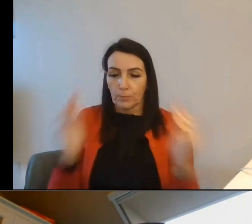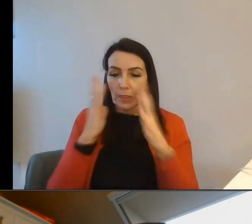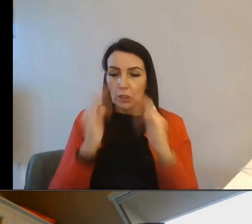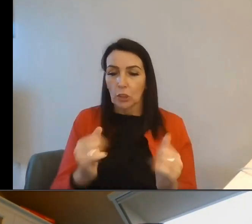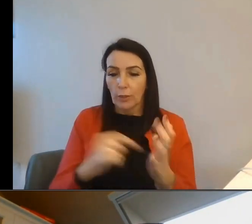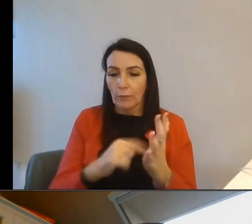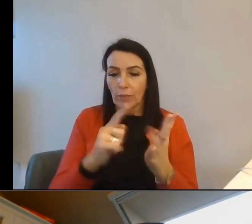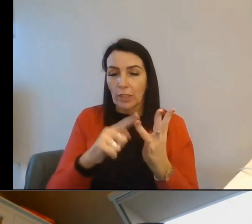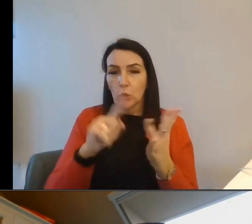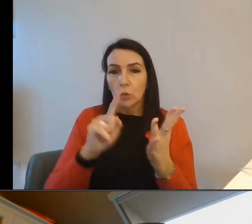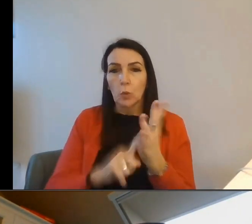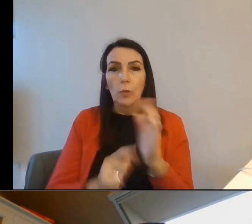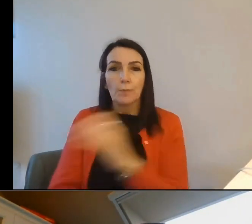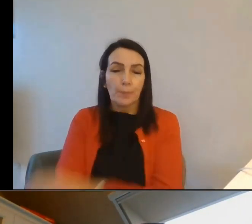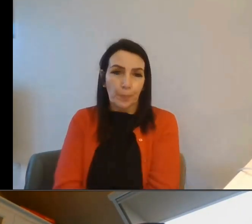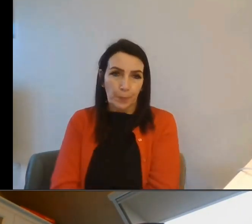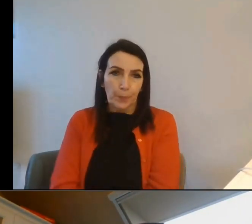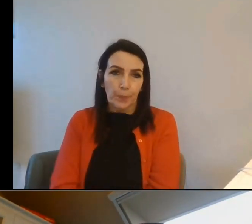custom API.